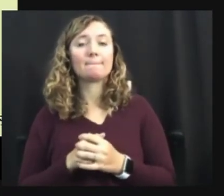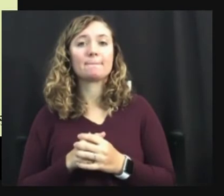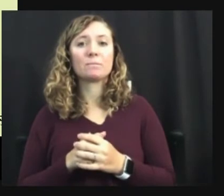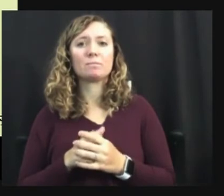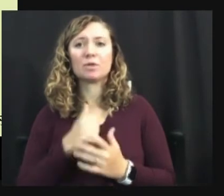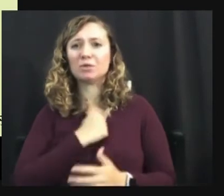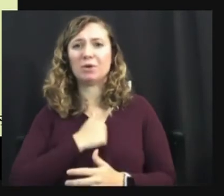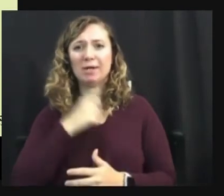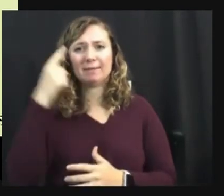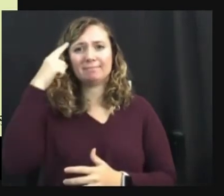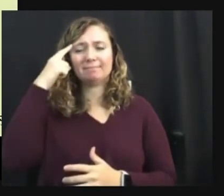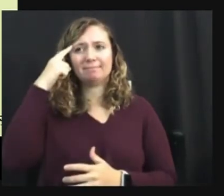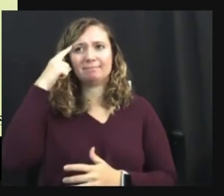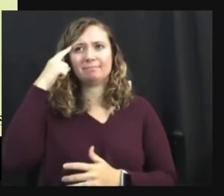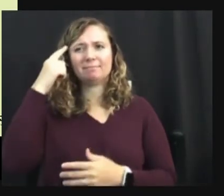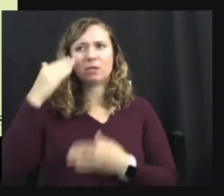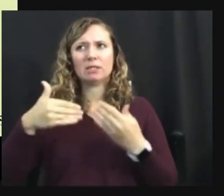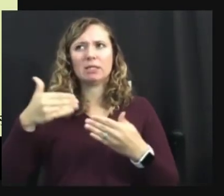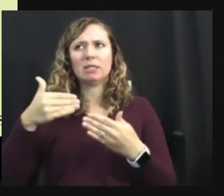sorry, lost my train of thought. Hold on.